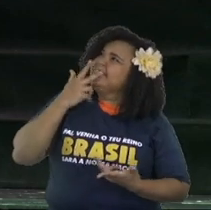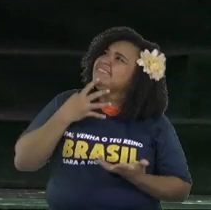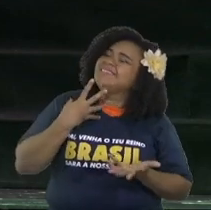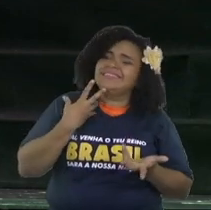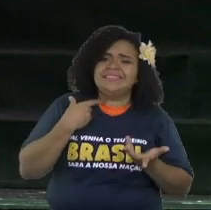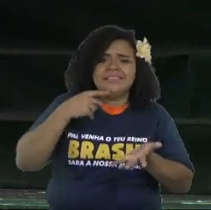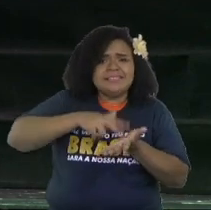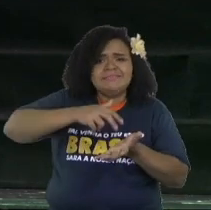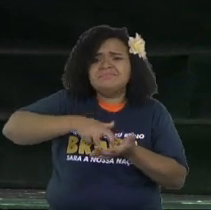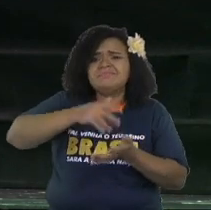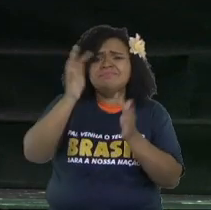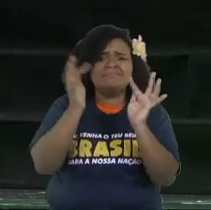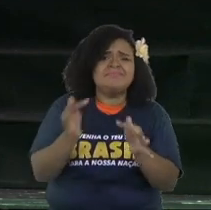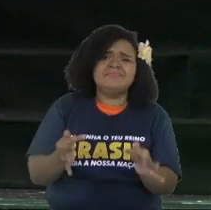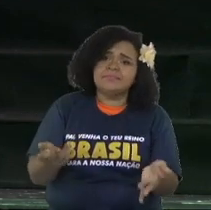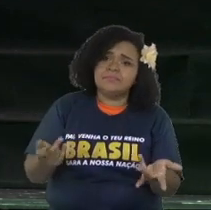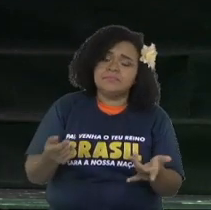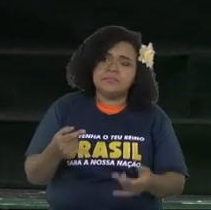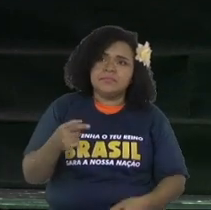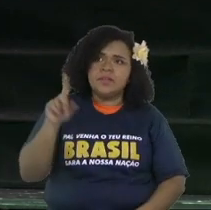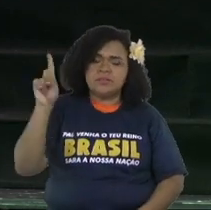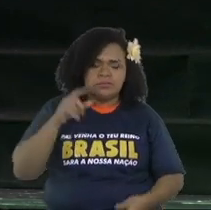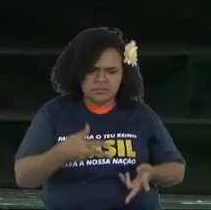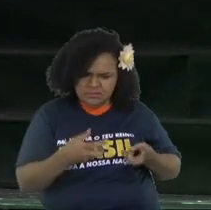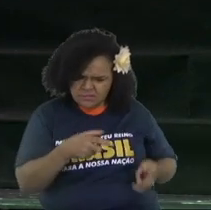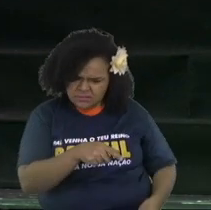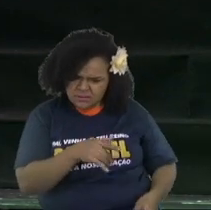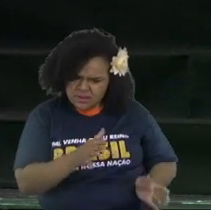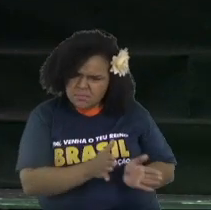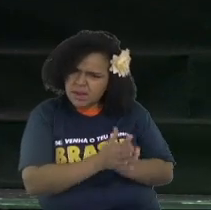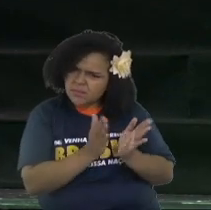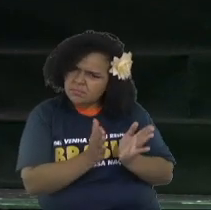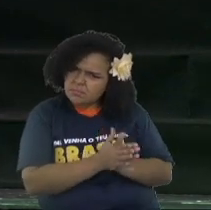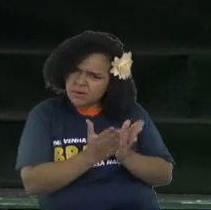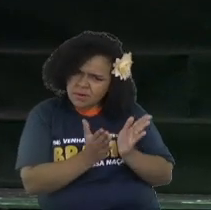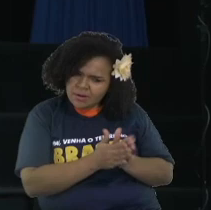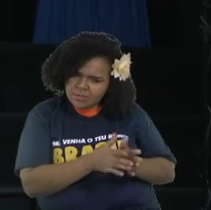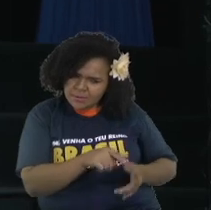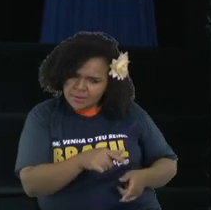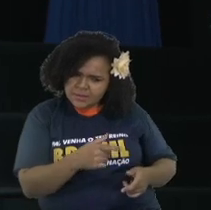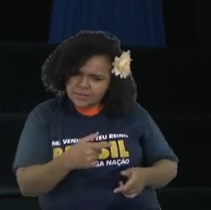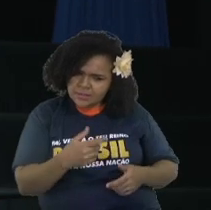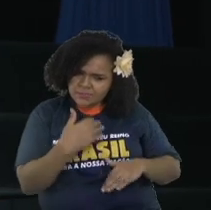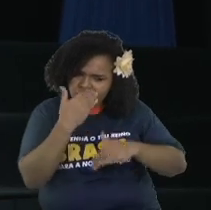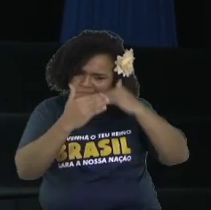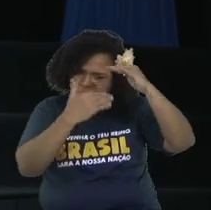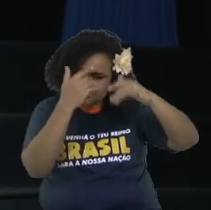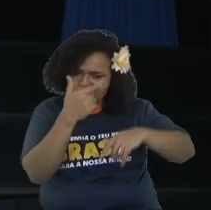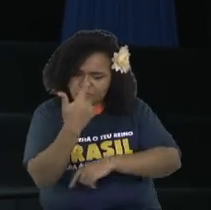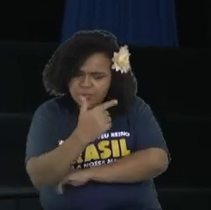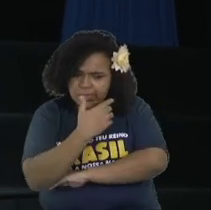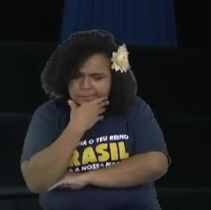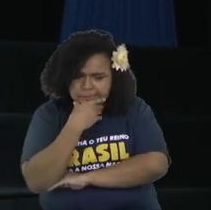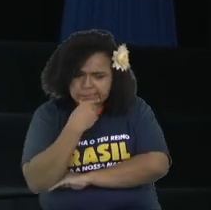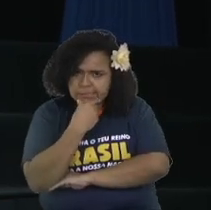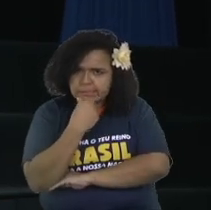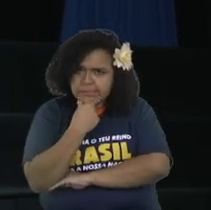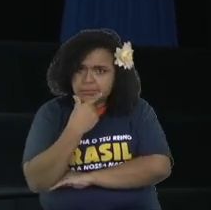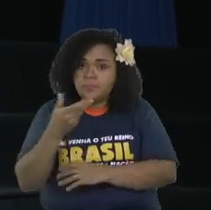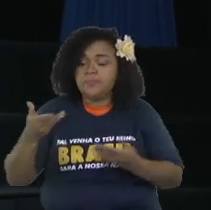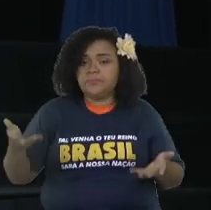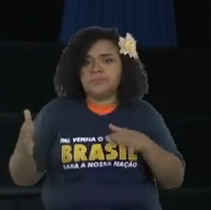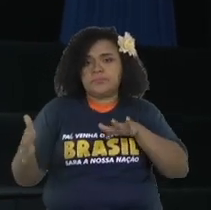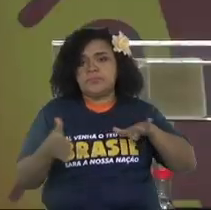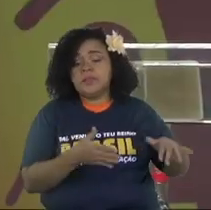with your spiritual part, if you're not satisfied with this, you're poor.